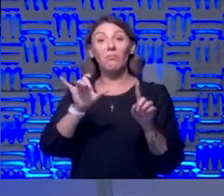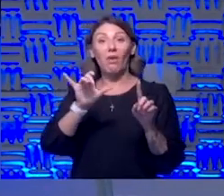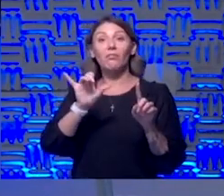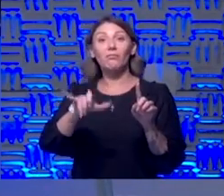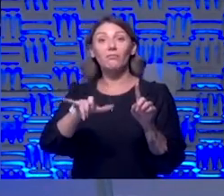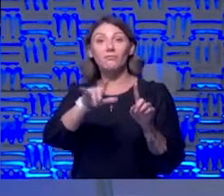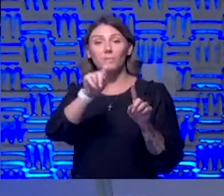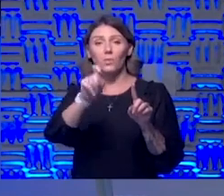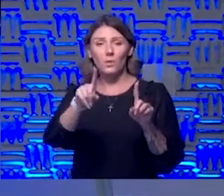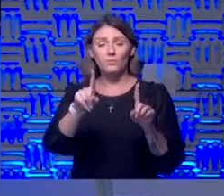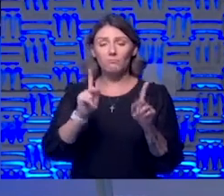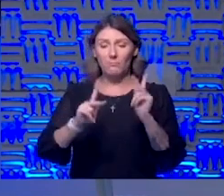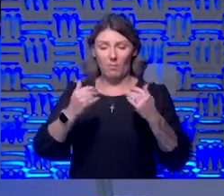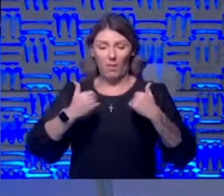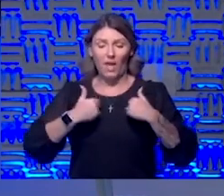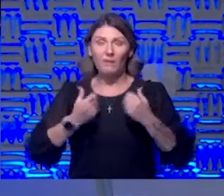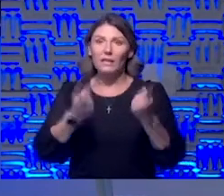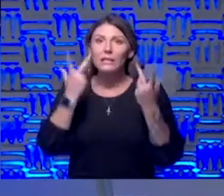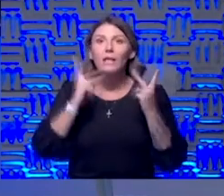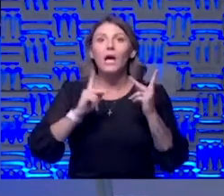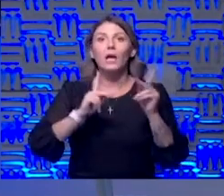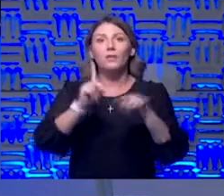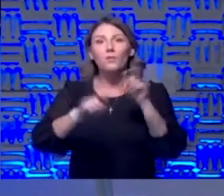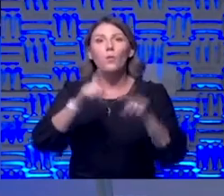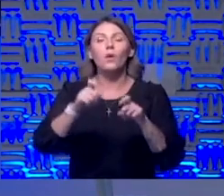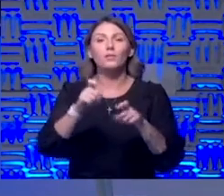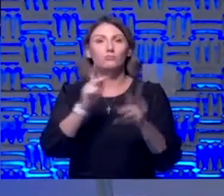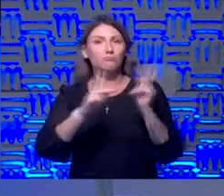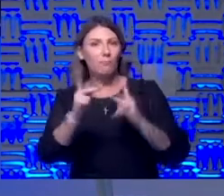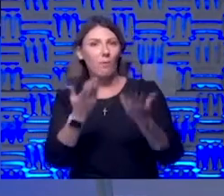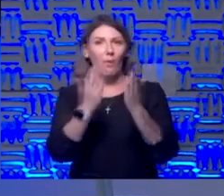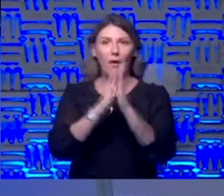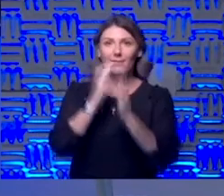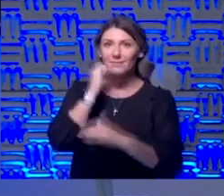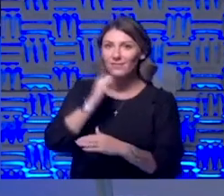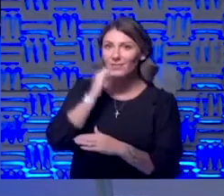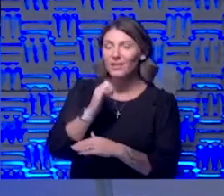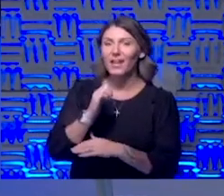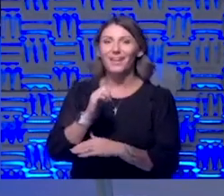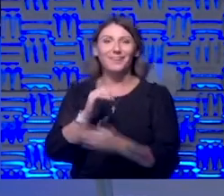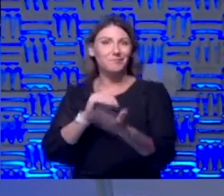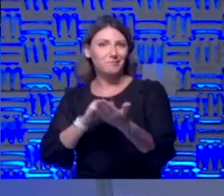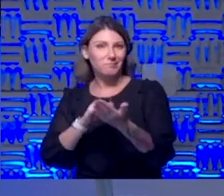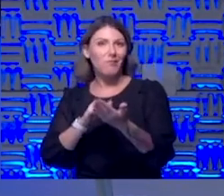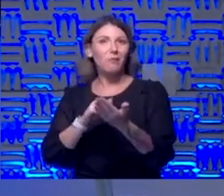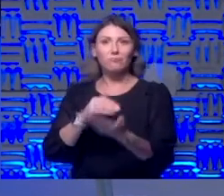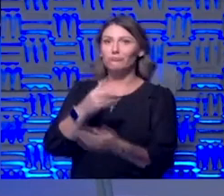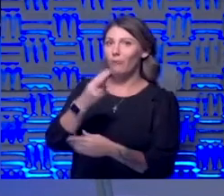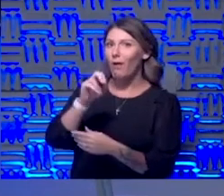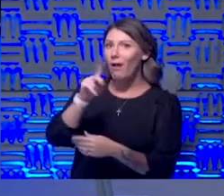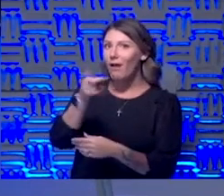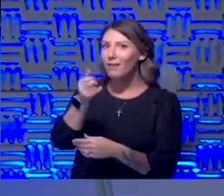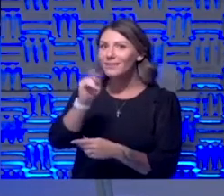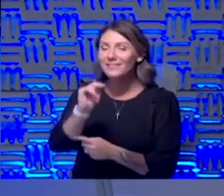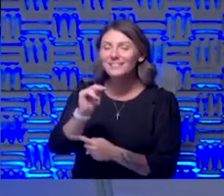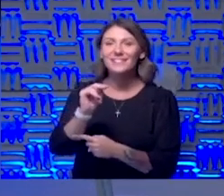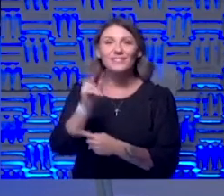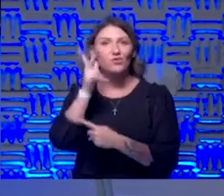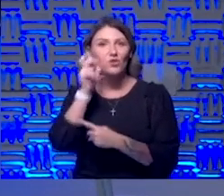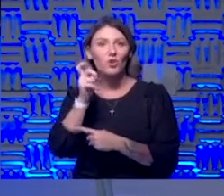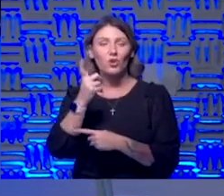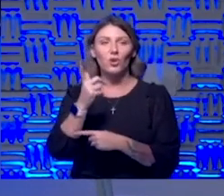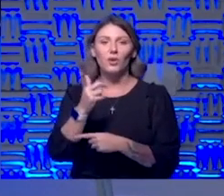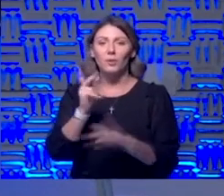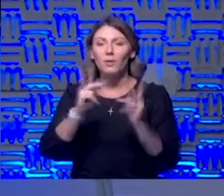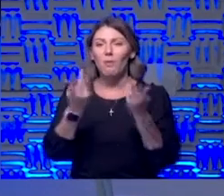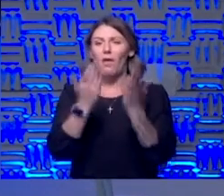people have Dr Salatay we get a lot of questions in every day and you you've heard this one before of are we moving too fast you know we think